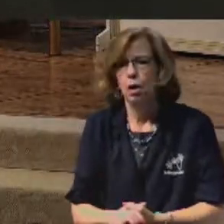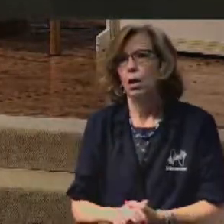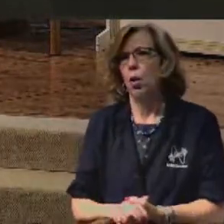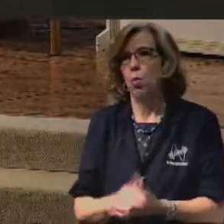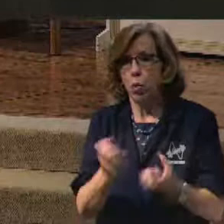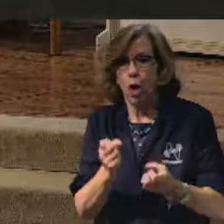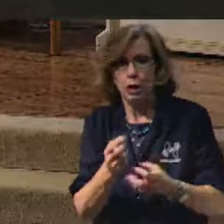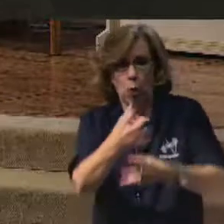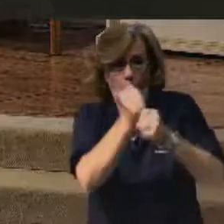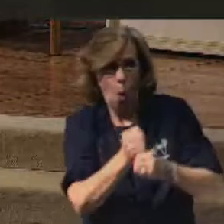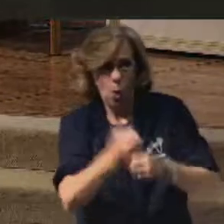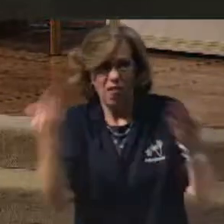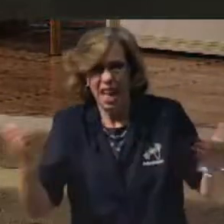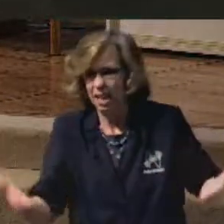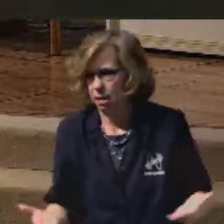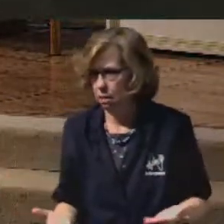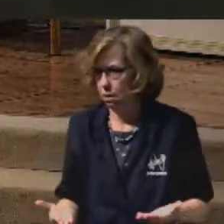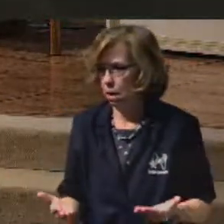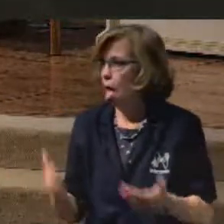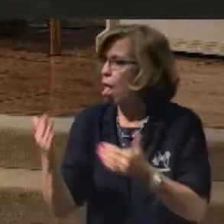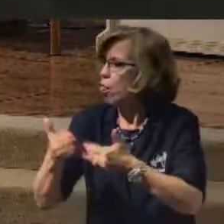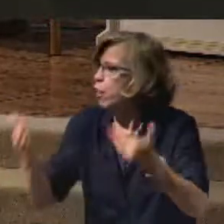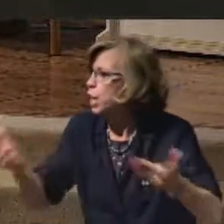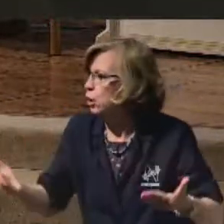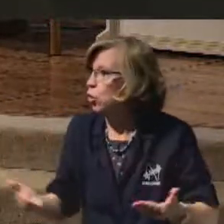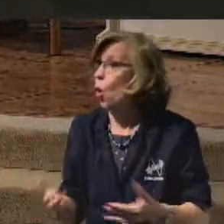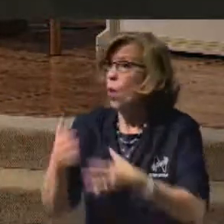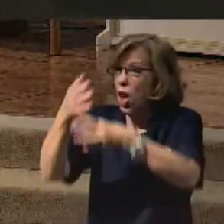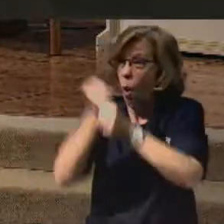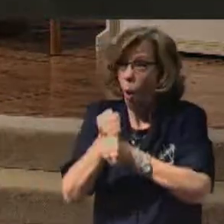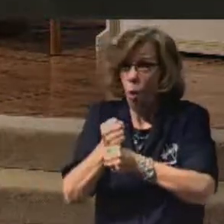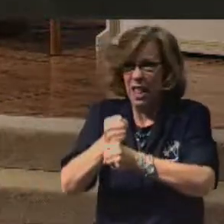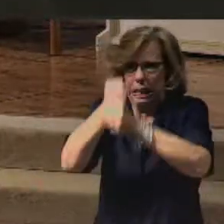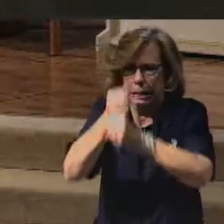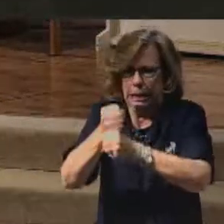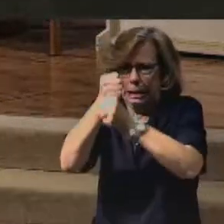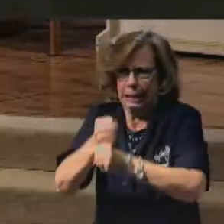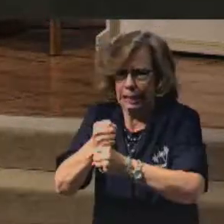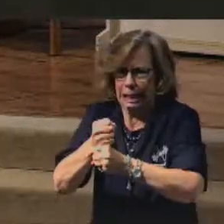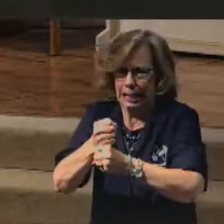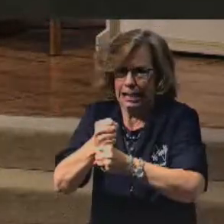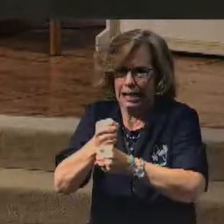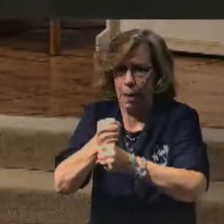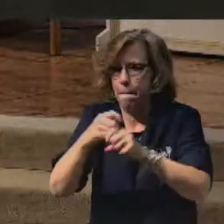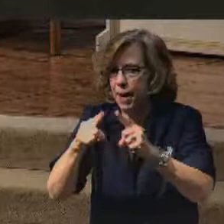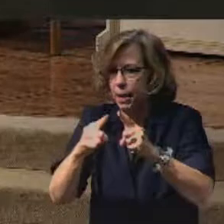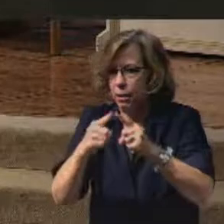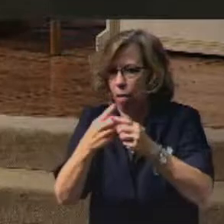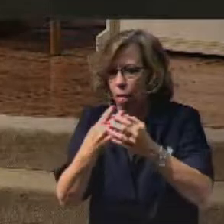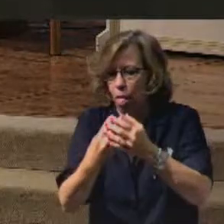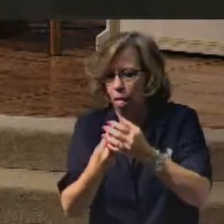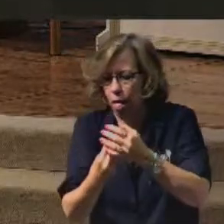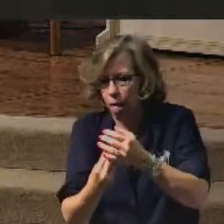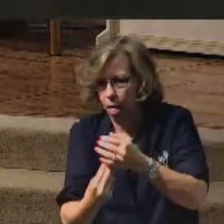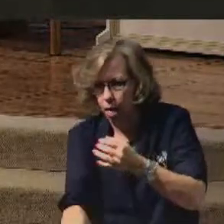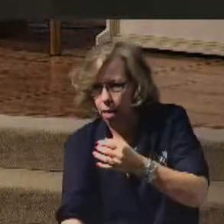try to hang on to those things. Sometimes the tighter we grip things, the easier it is for it to slip out of our grasp.